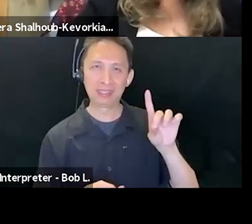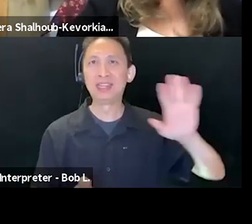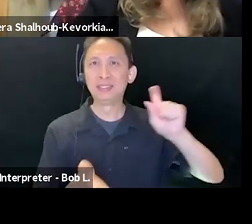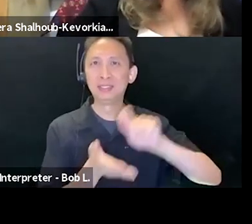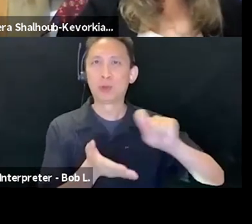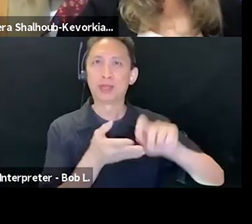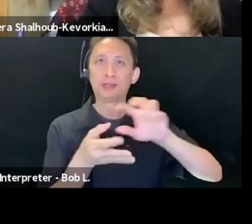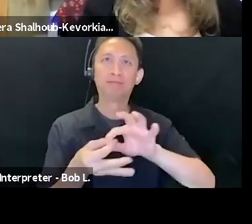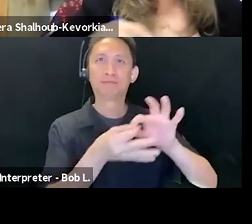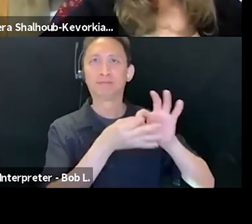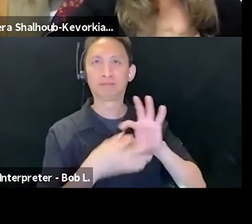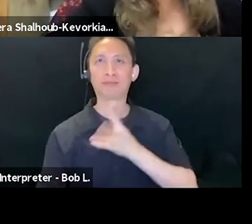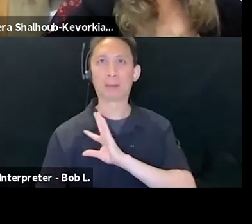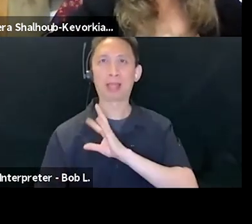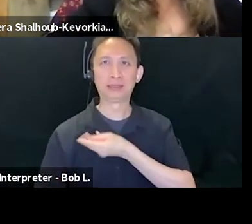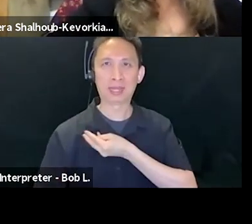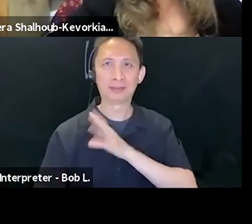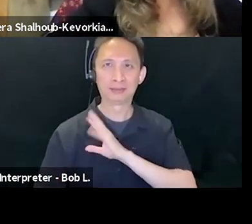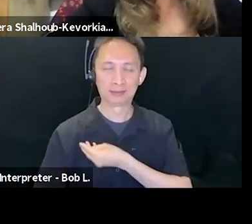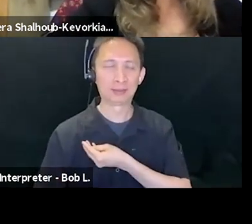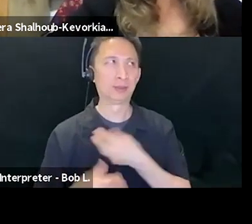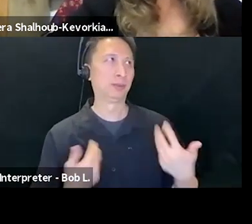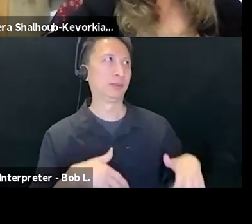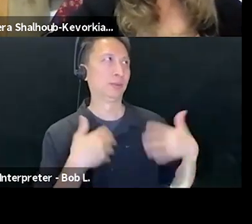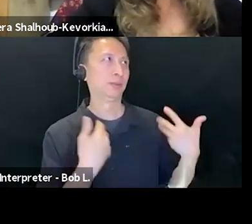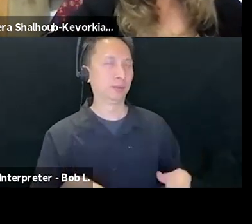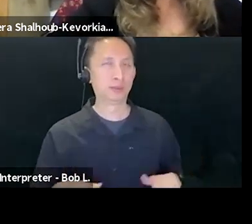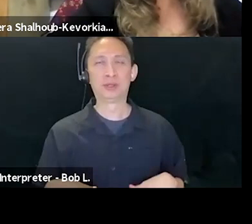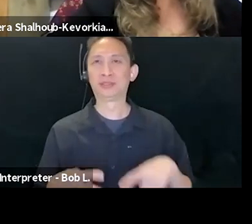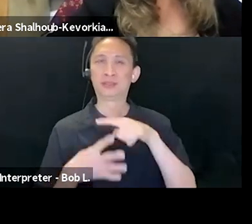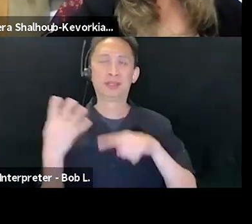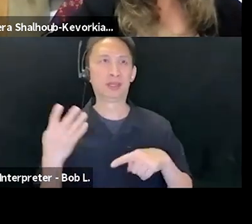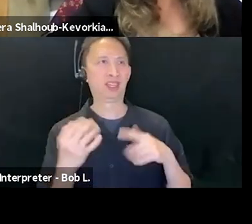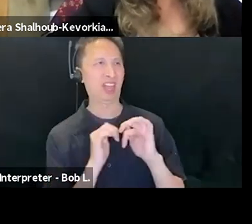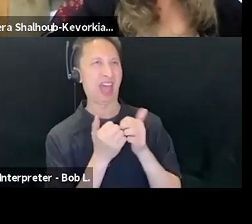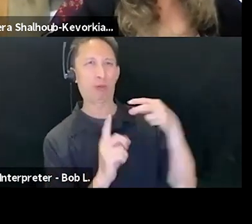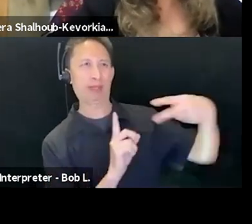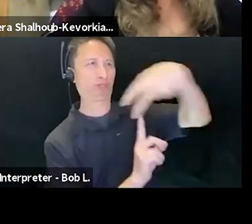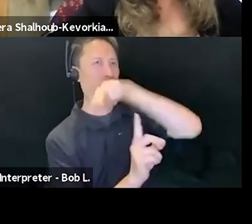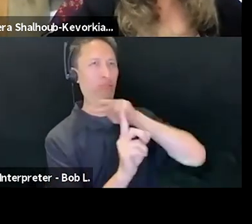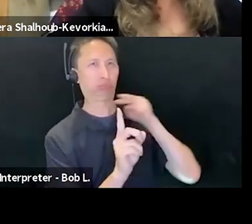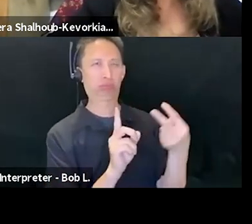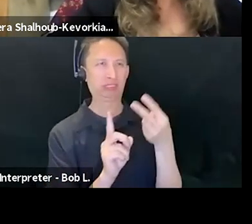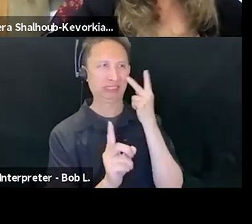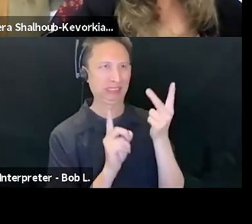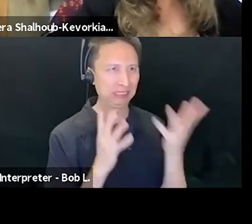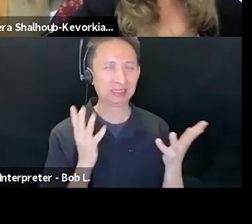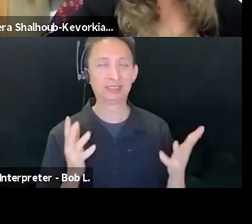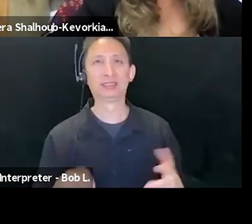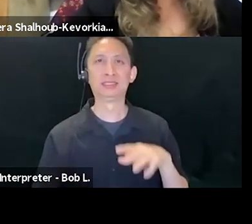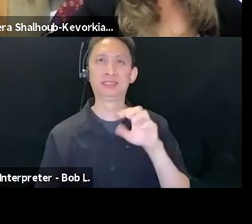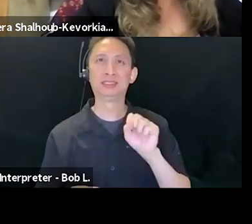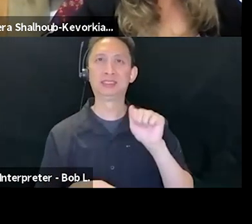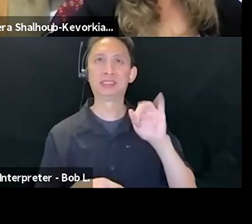Nadia said, as Judith said, as Esmat has said, there's so many different ways of thinking about it. So many different lines in his texts,